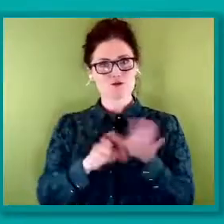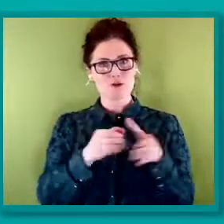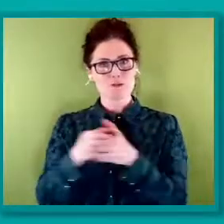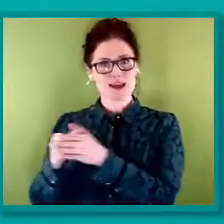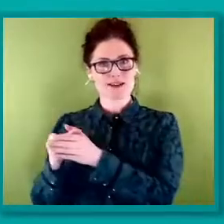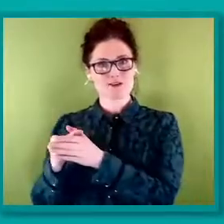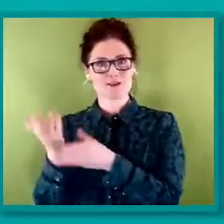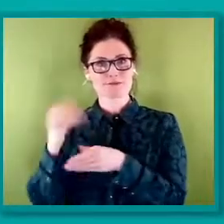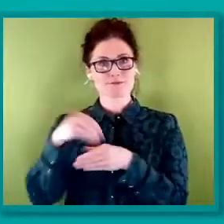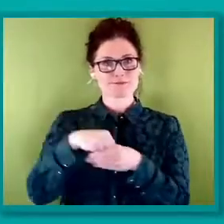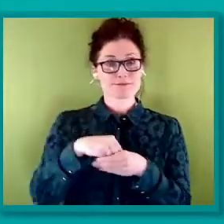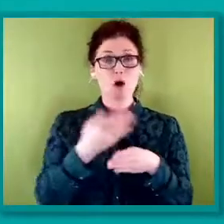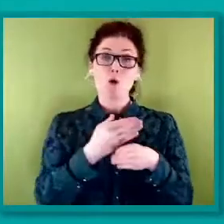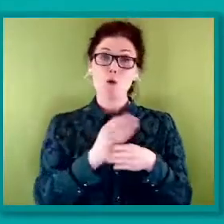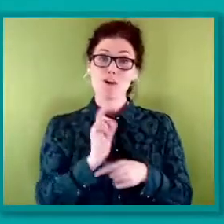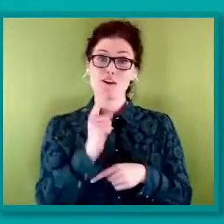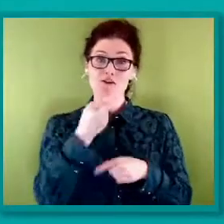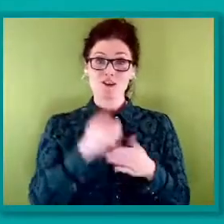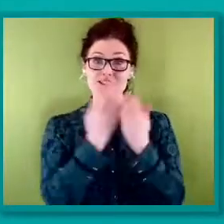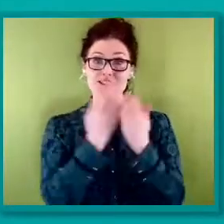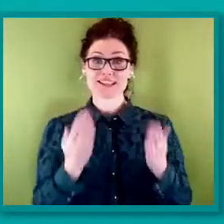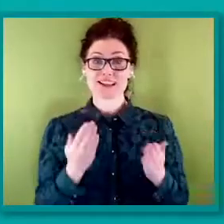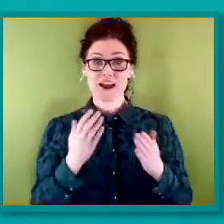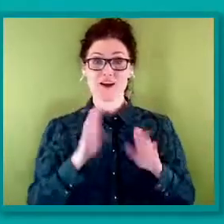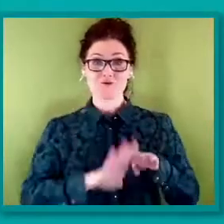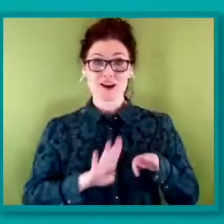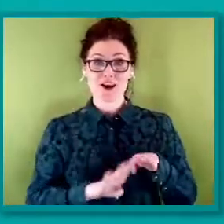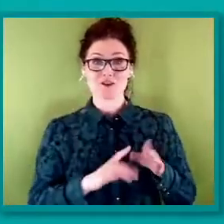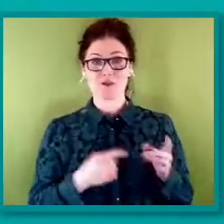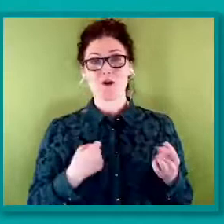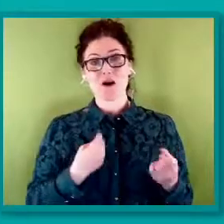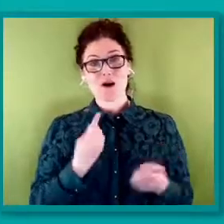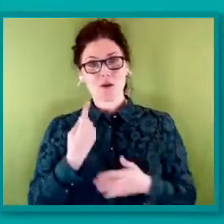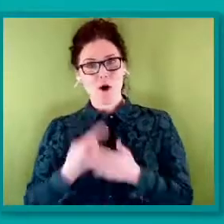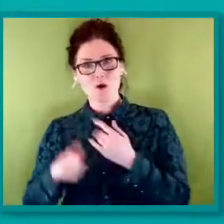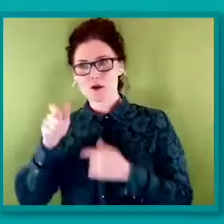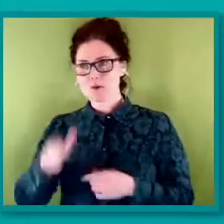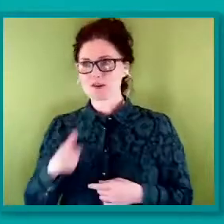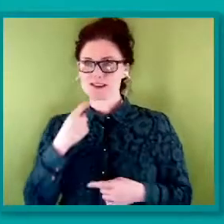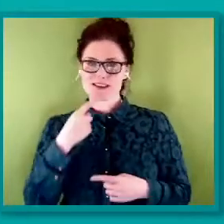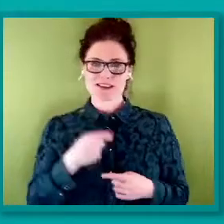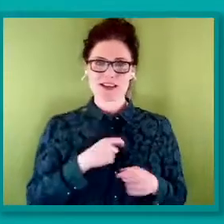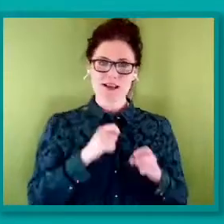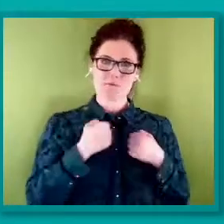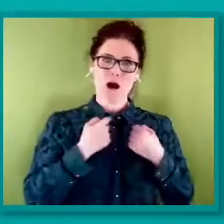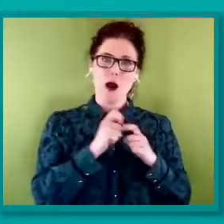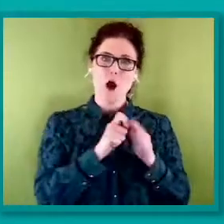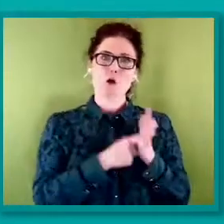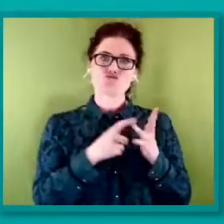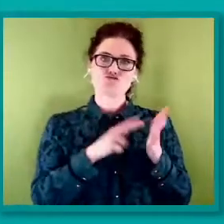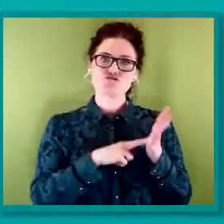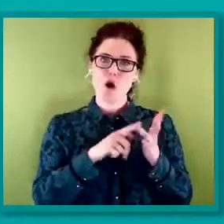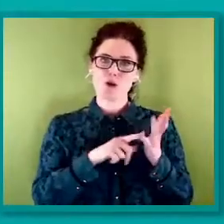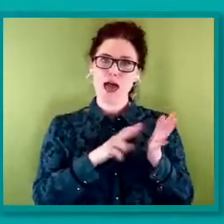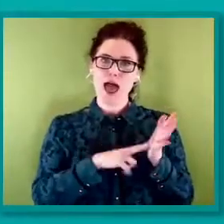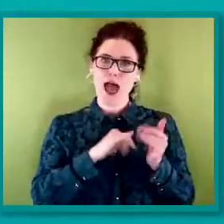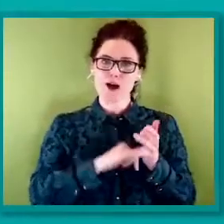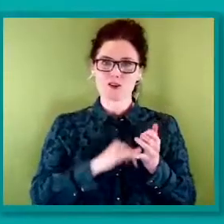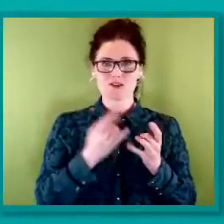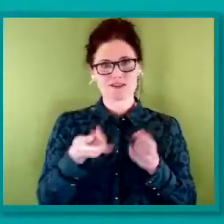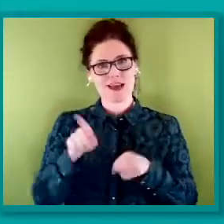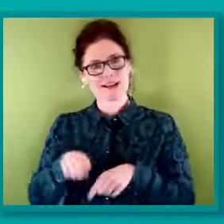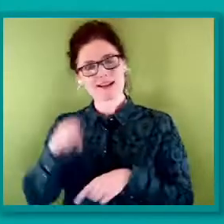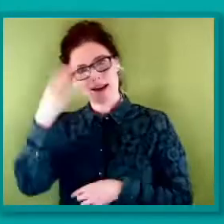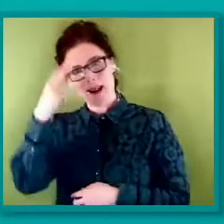I may be the only person who says their pronouns as well as my name in the meet and greet. Costume fittings can be uncomfortable because they're not sure which